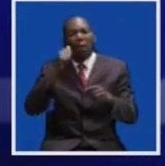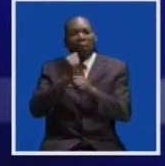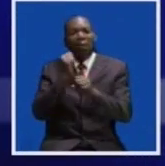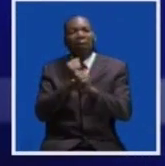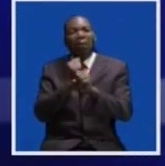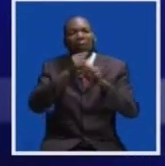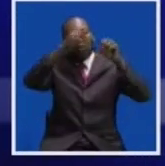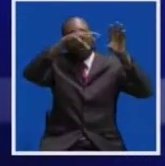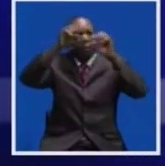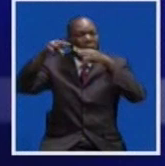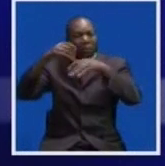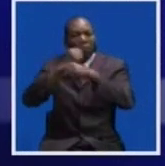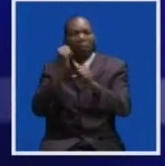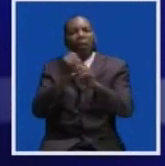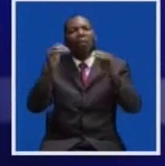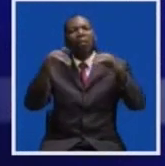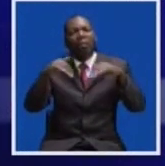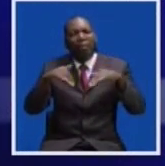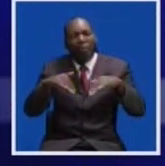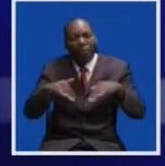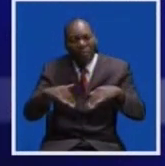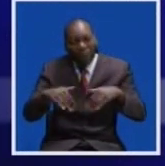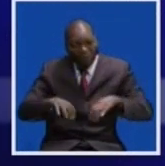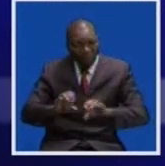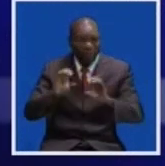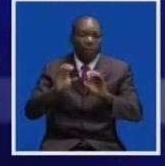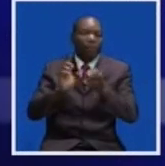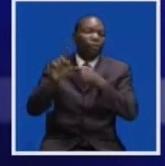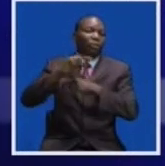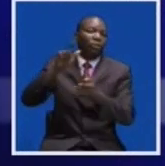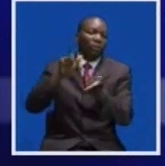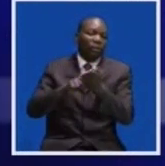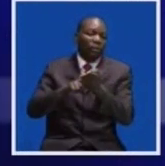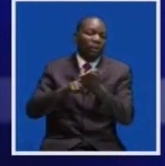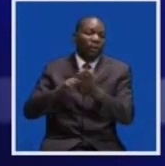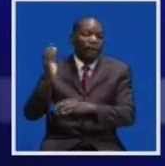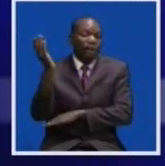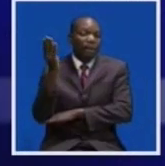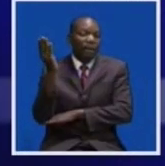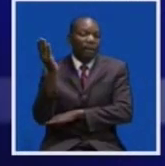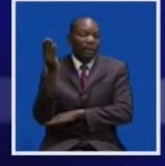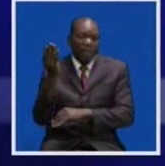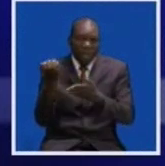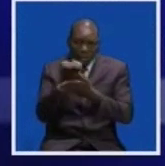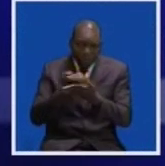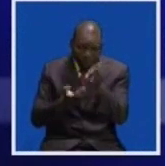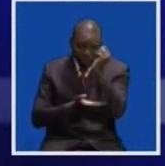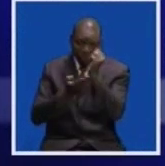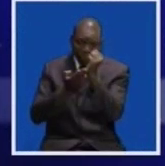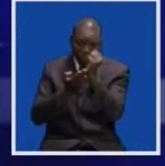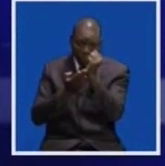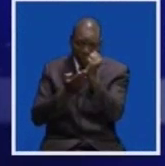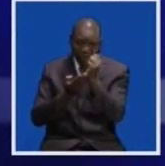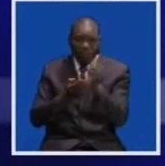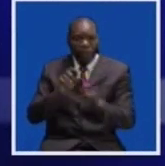and electricity generation. He was speaking in Lusaka today when he gave an update on economic developments in the second